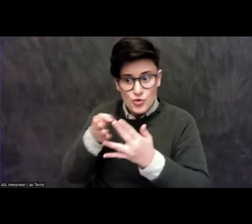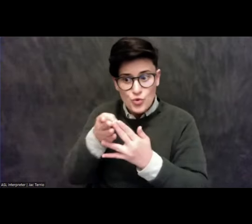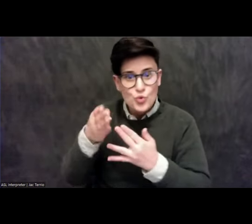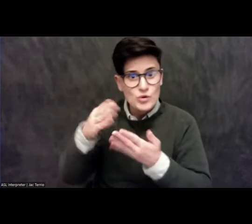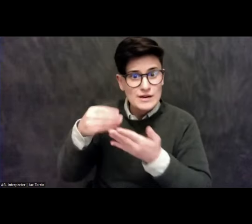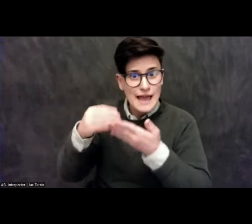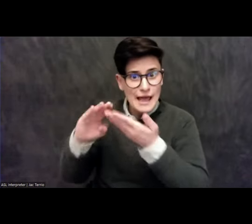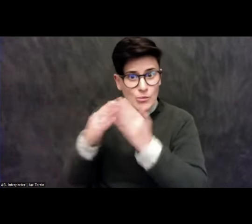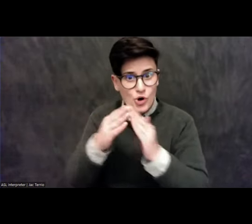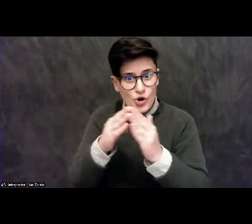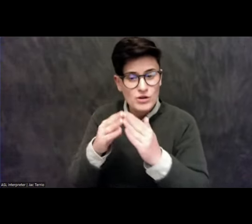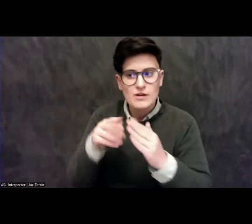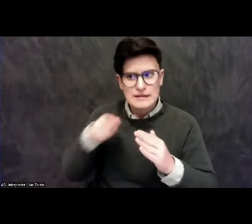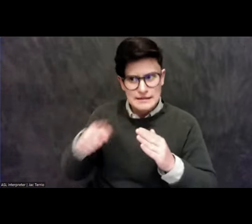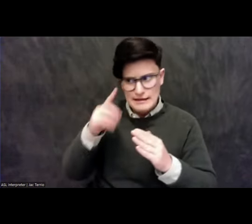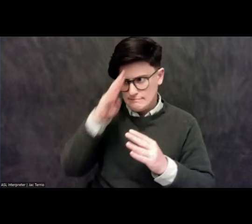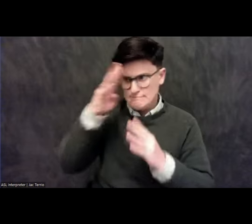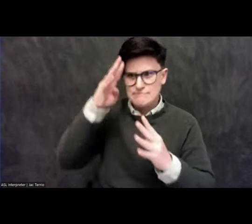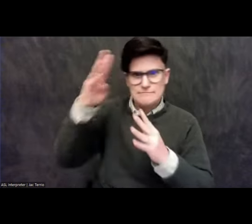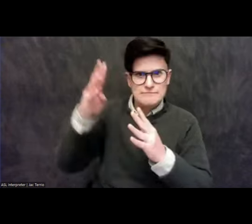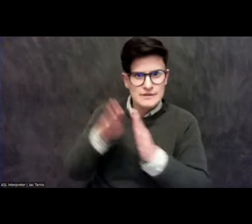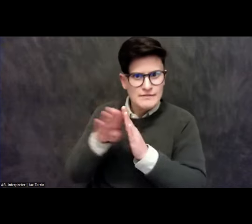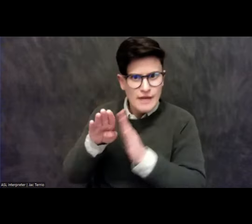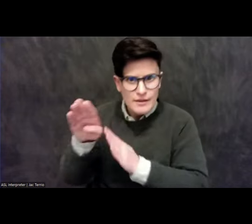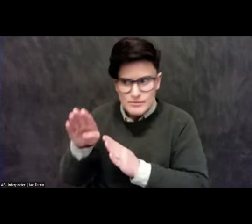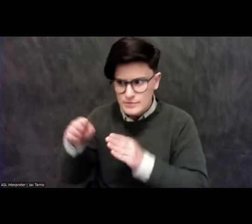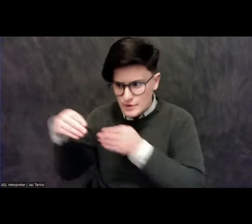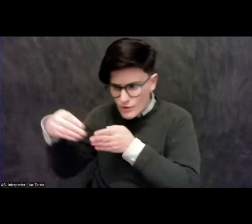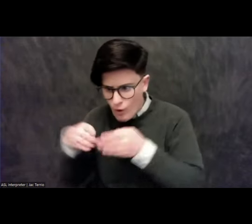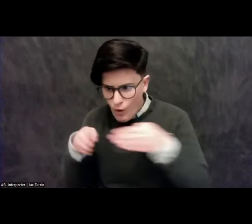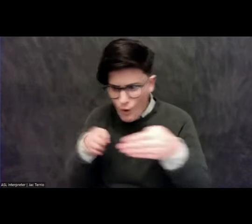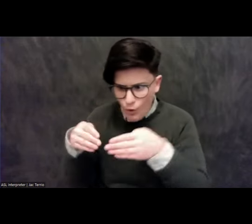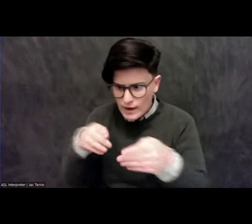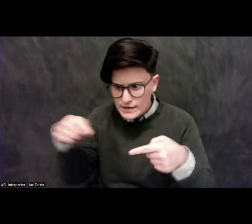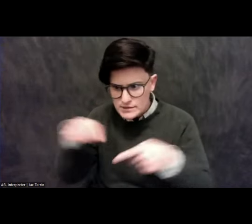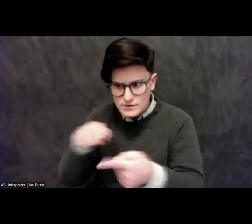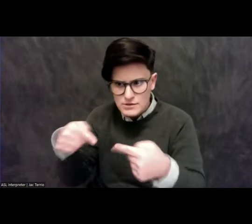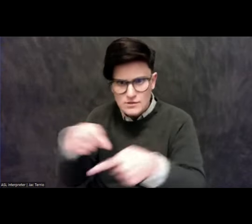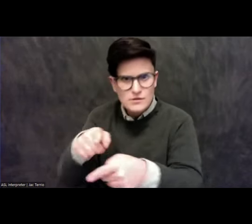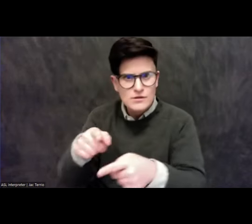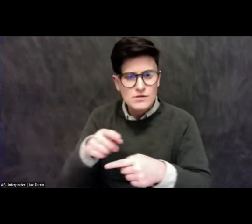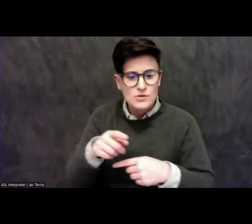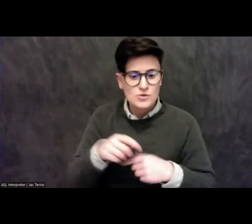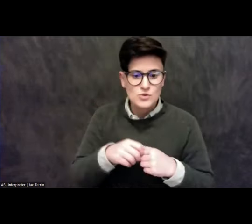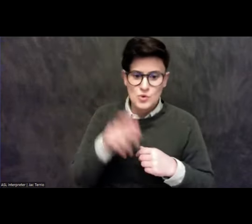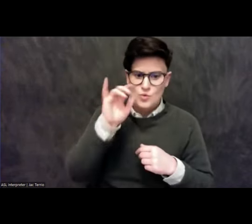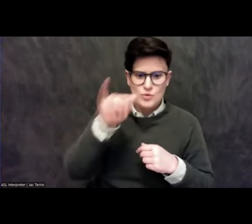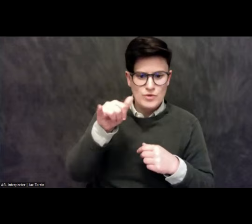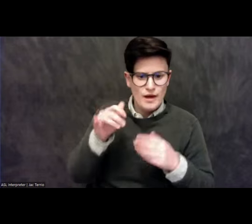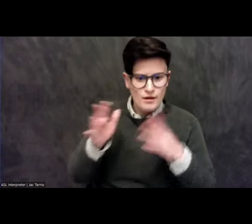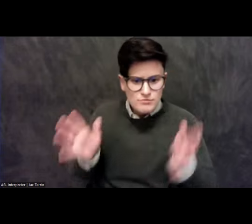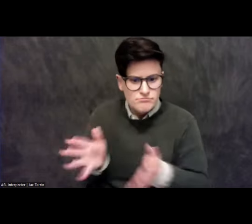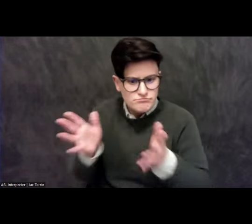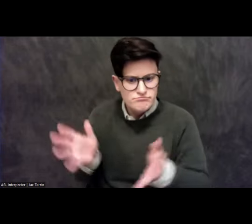I think it, it speaks to a little more parity or equality among the city's population, which I also expect